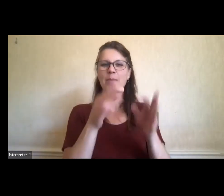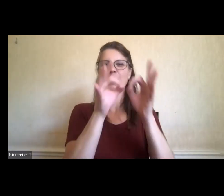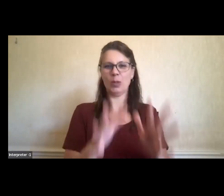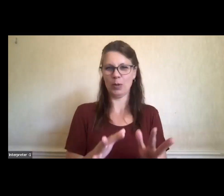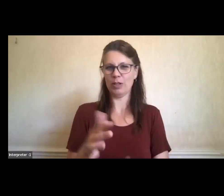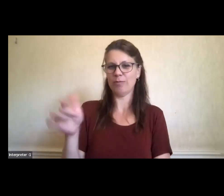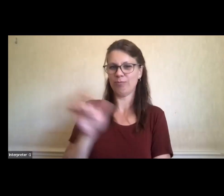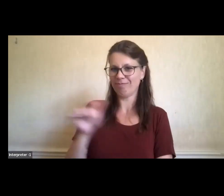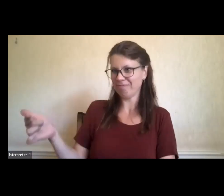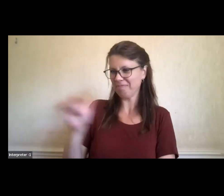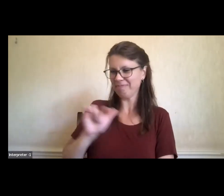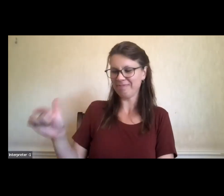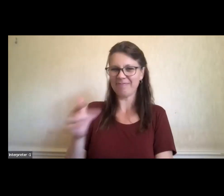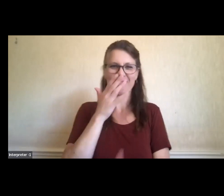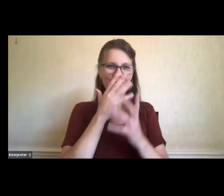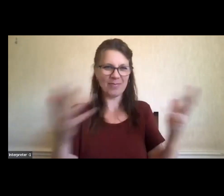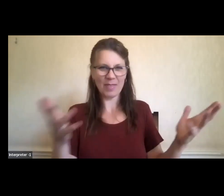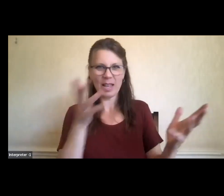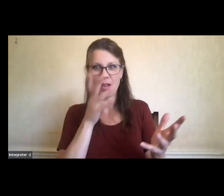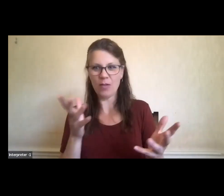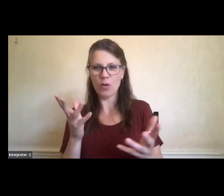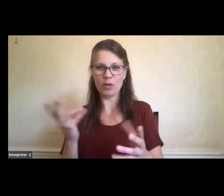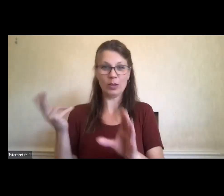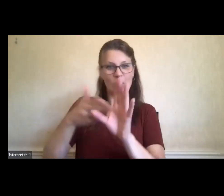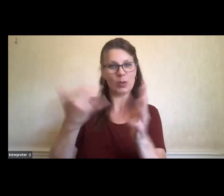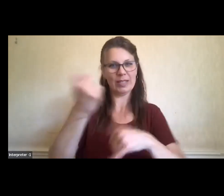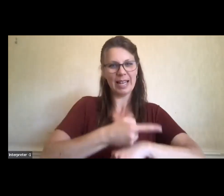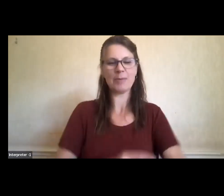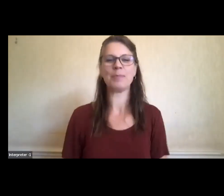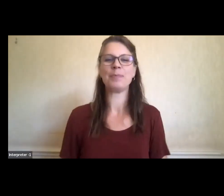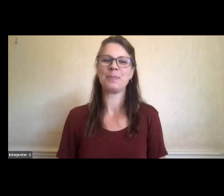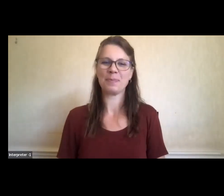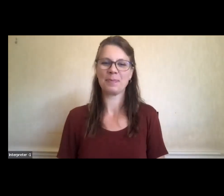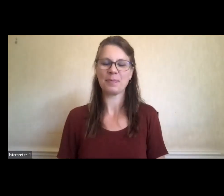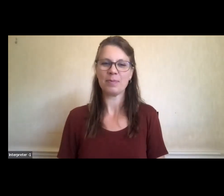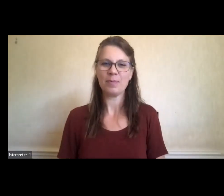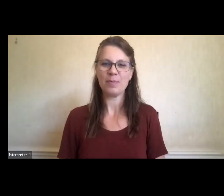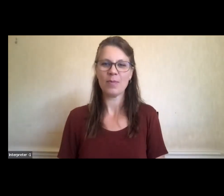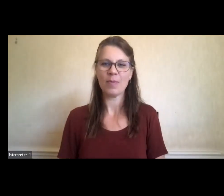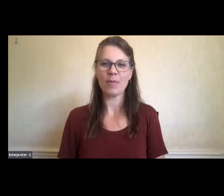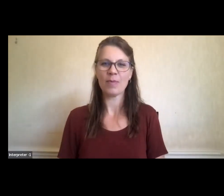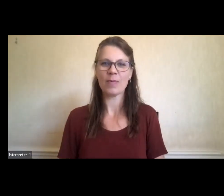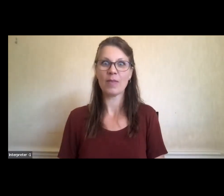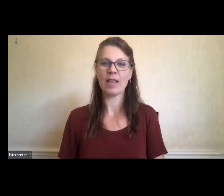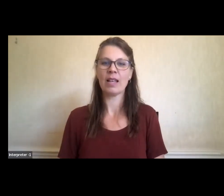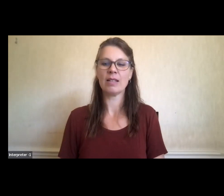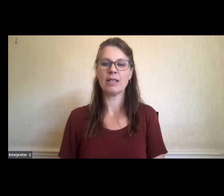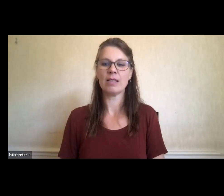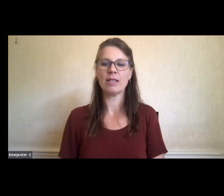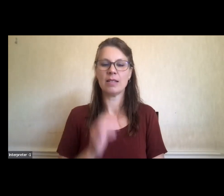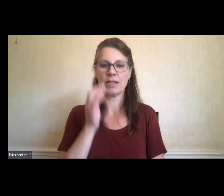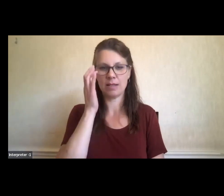so much for our interpreters for being available with us today. We have a number of